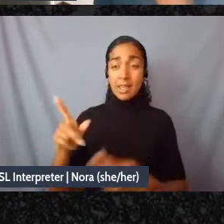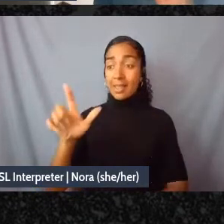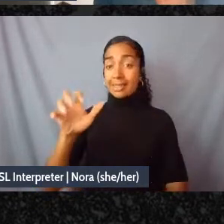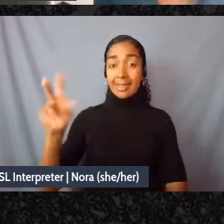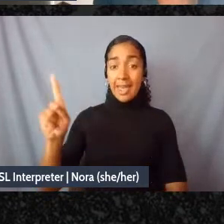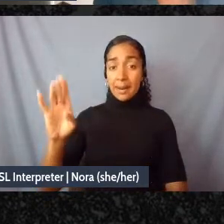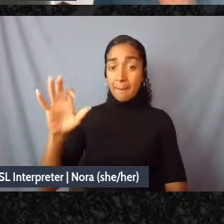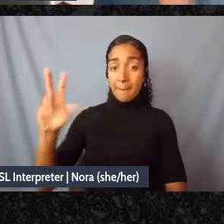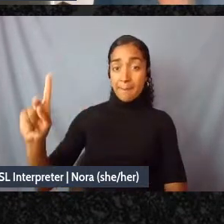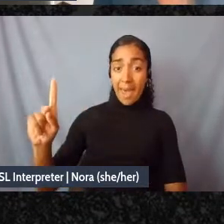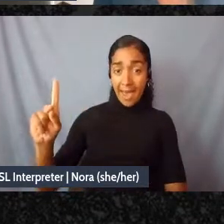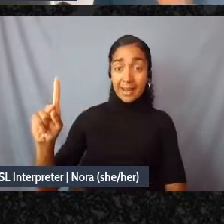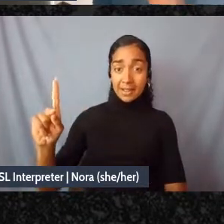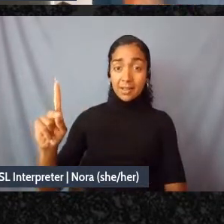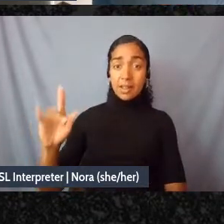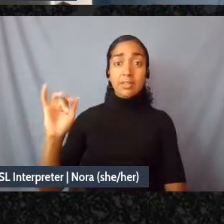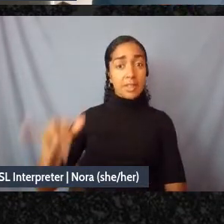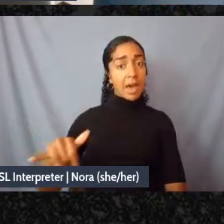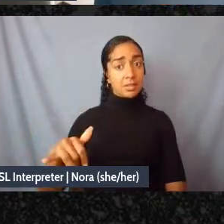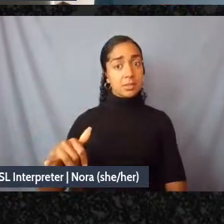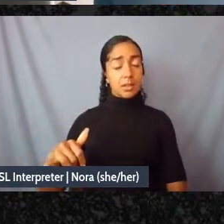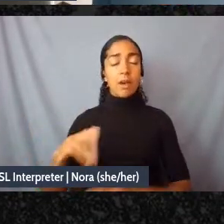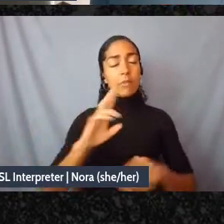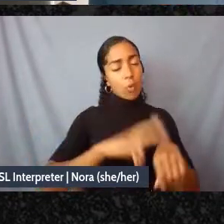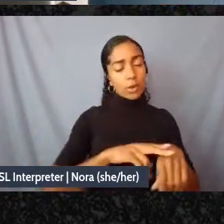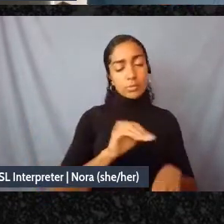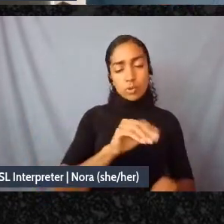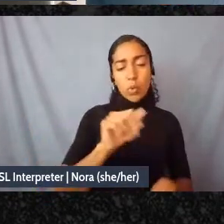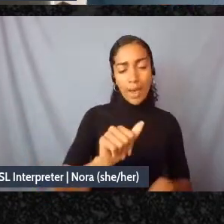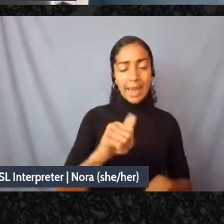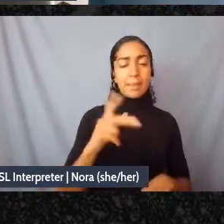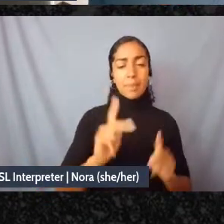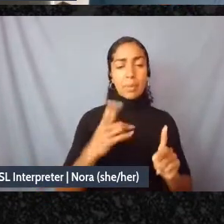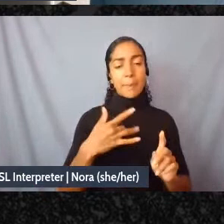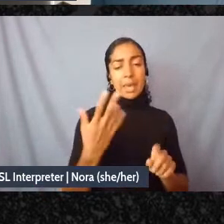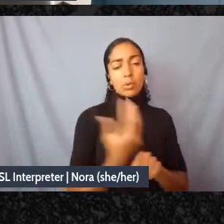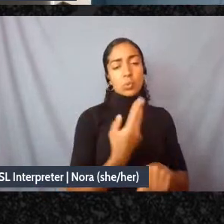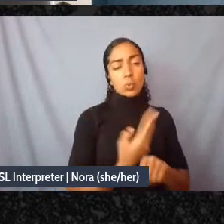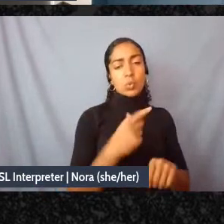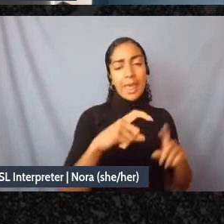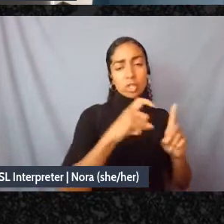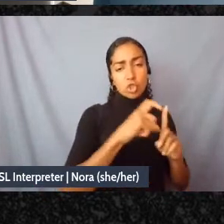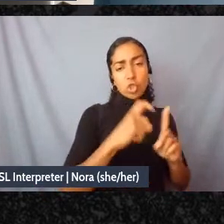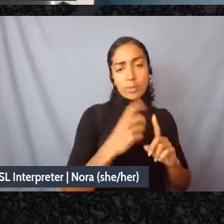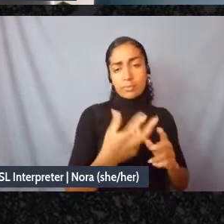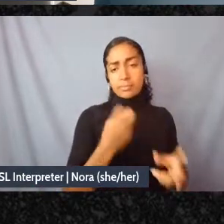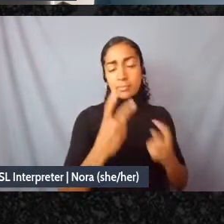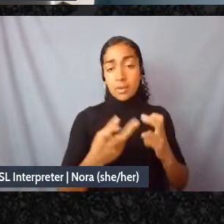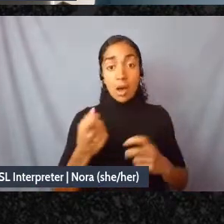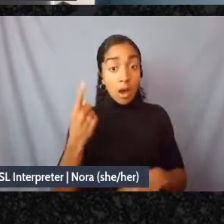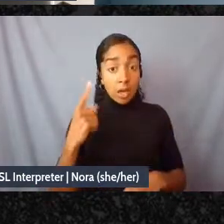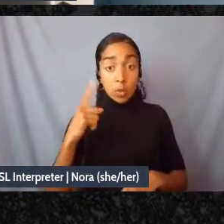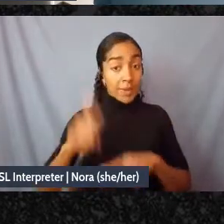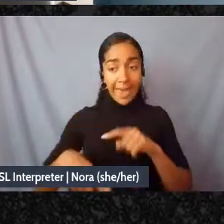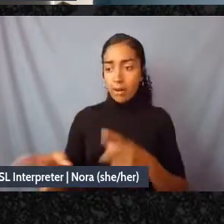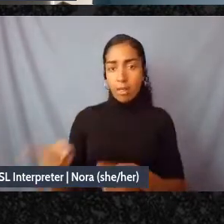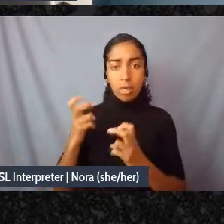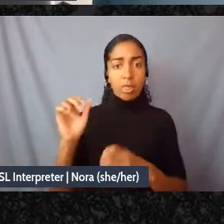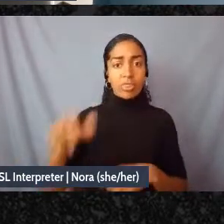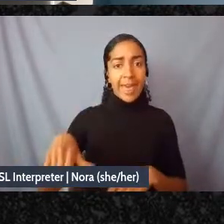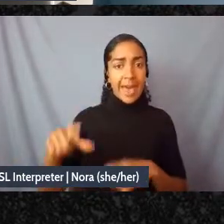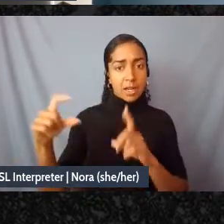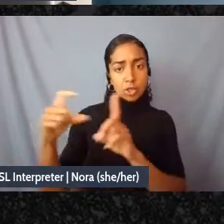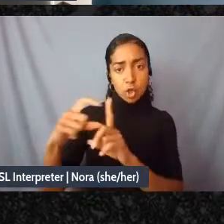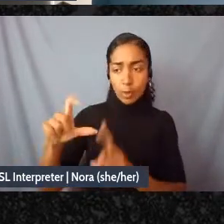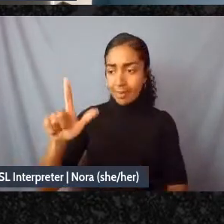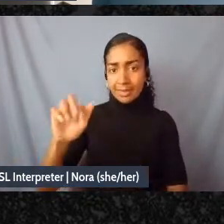unfortunately mutual aid is a very co-optable term but it can only be co-opted so much you can't co-op land back land back only means one